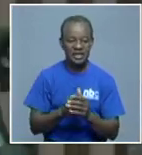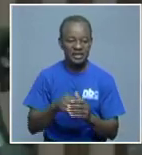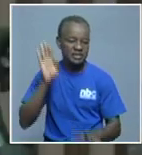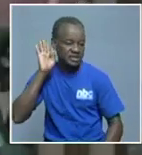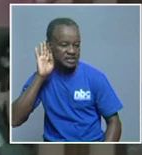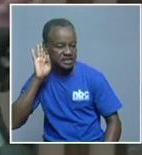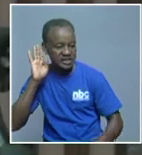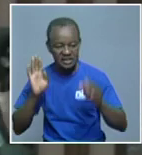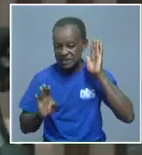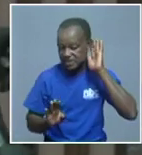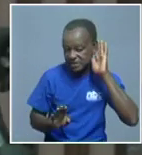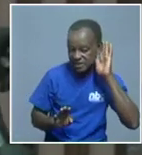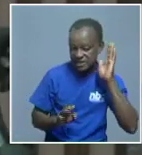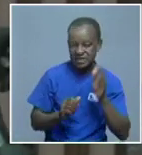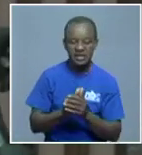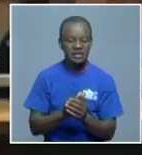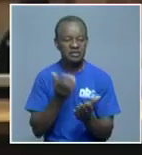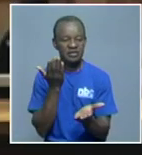case of Gustavo,